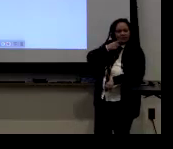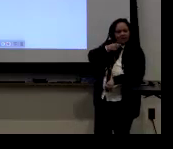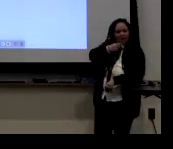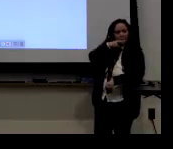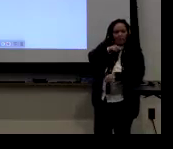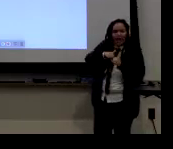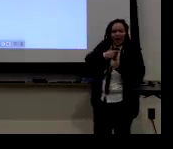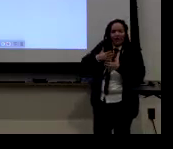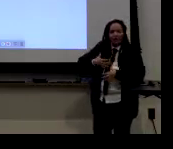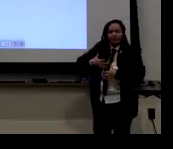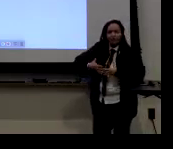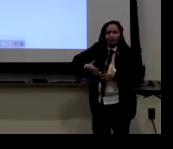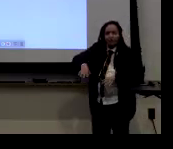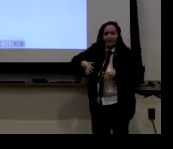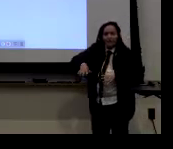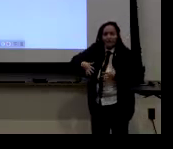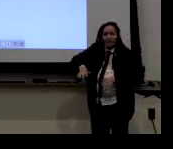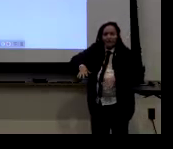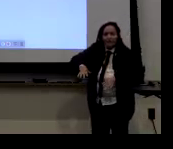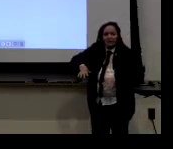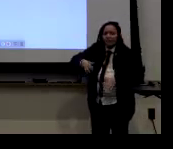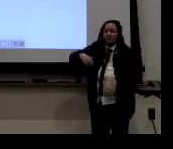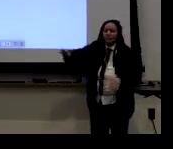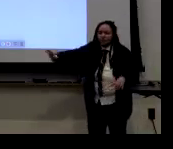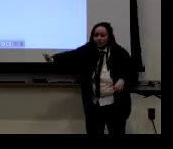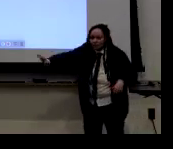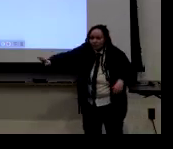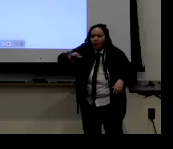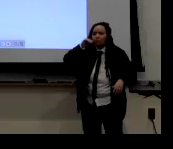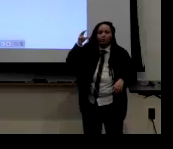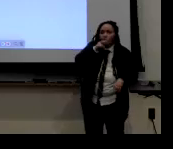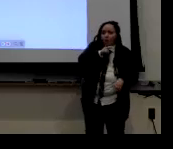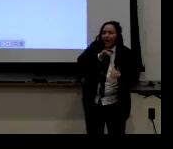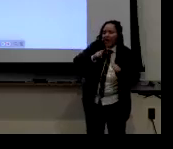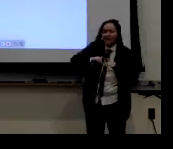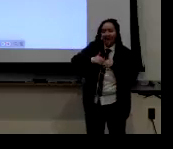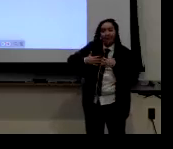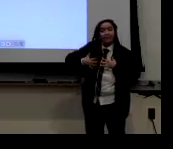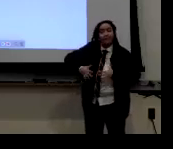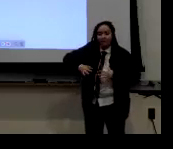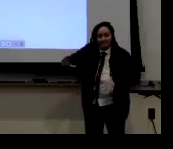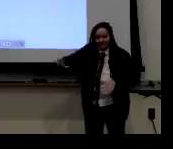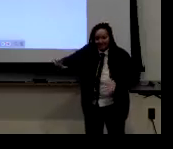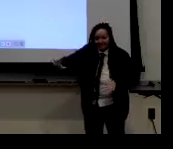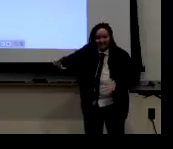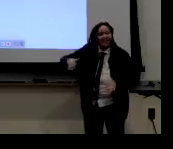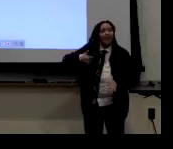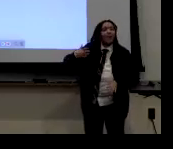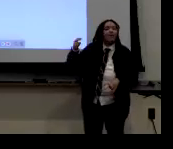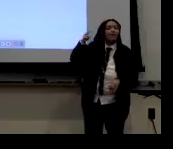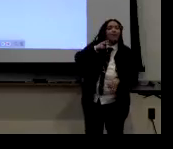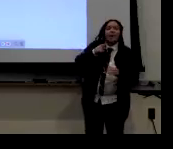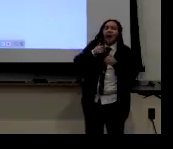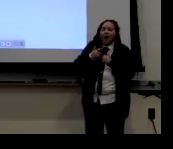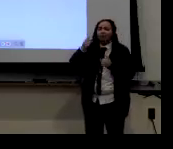you know, the users, if they were masculine or feminine signing in, and she had mentioned about their clothes. And I said, well, you can't